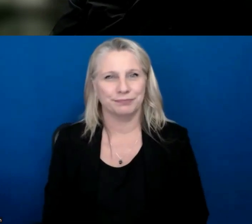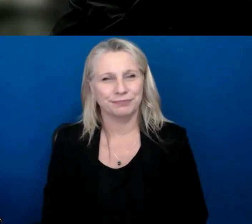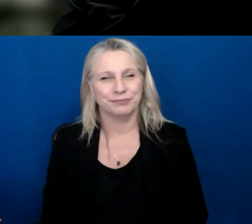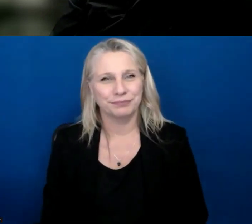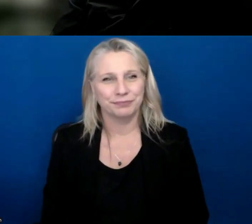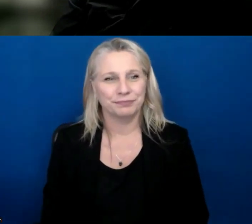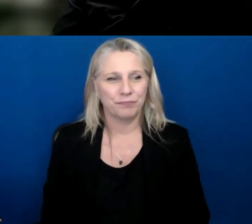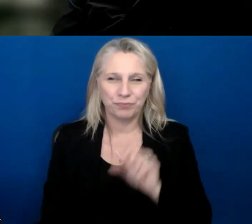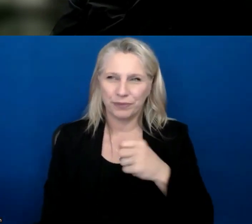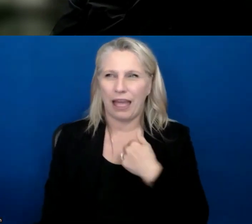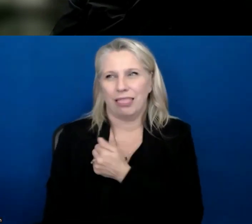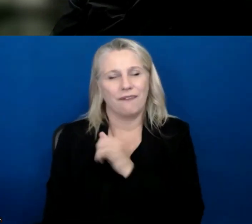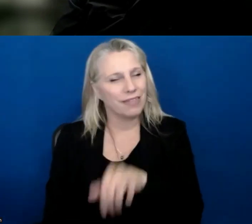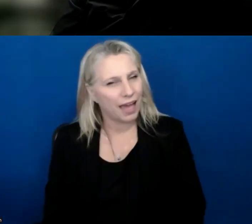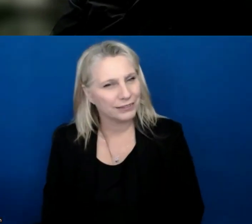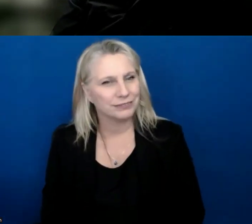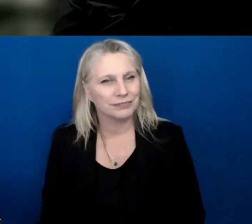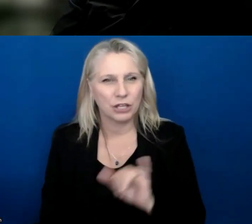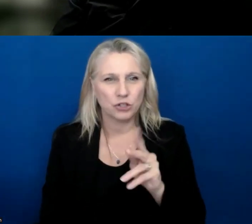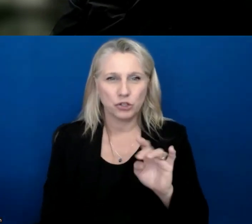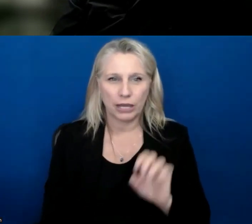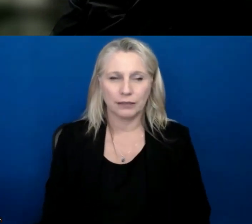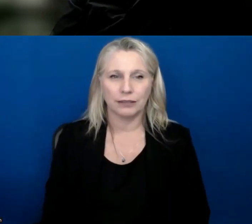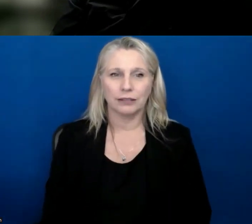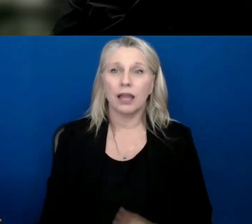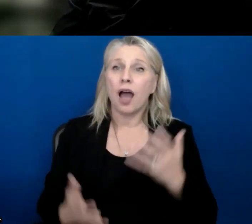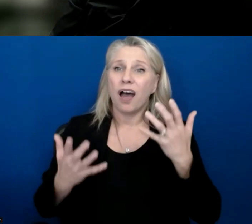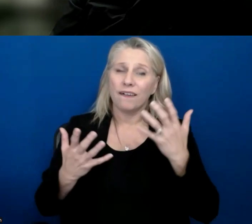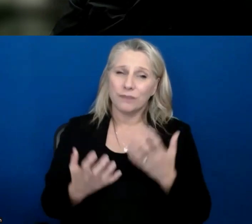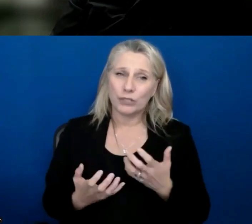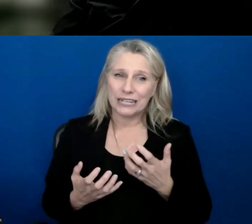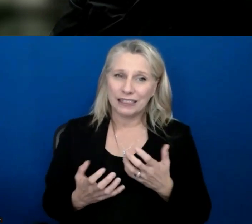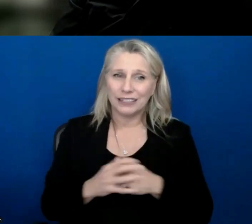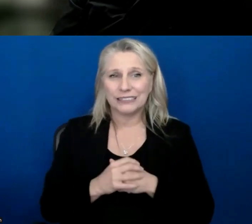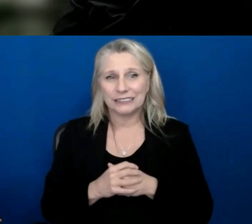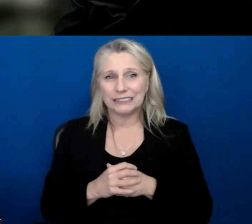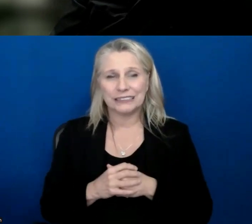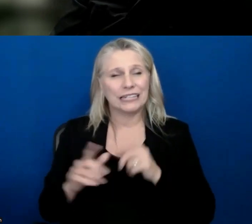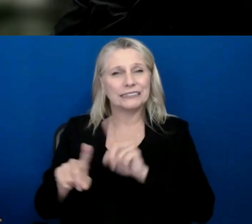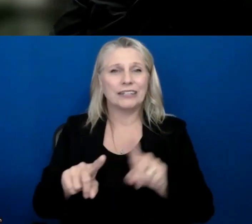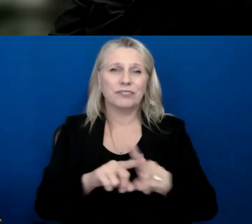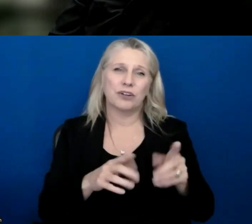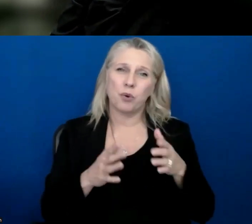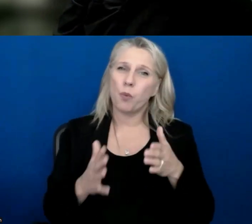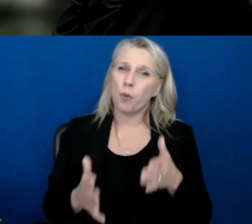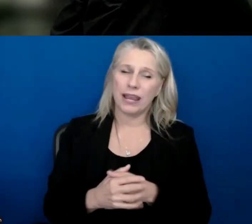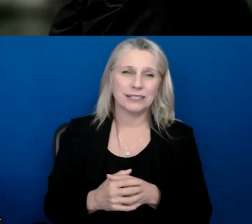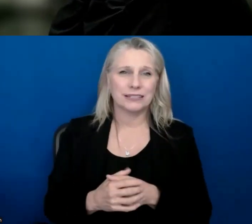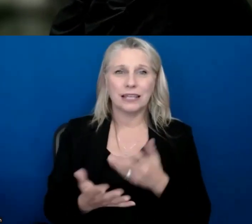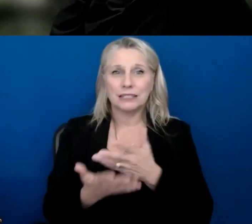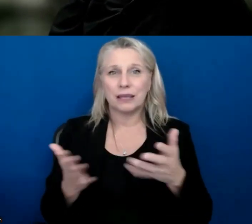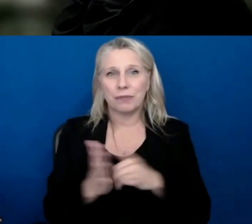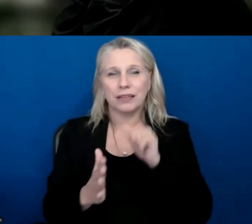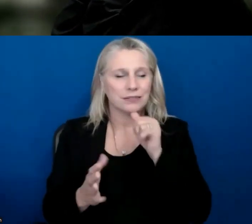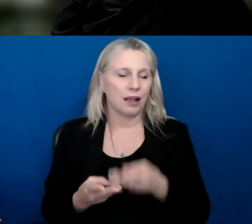Yeah. I love that. Um, it is unfortunately and fortunately in different ways, something that's not going